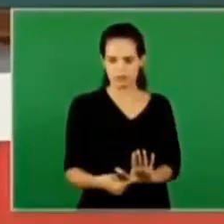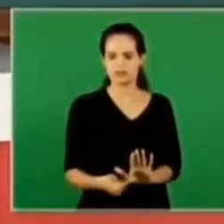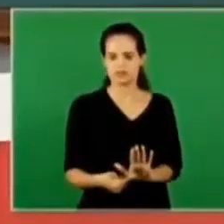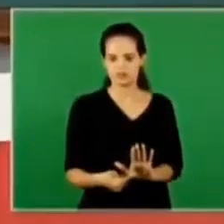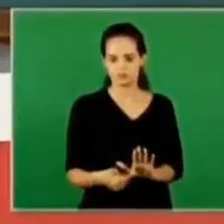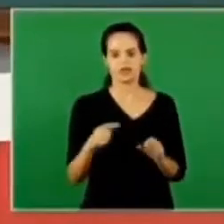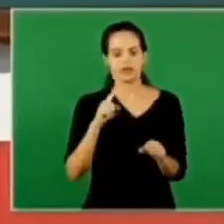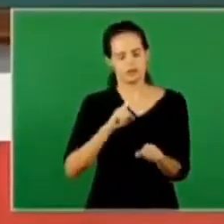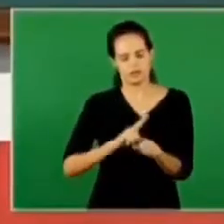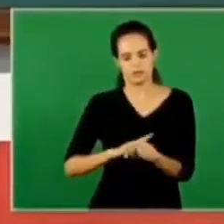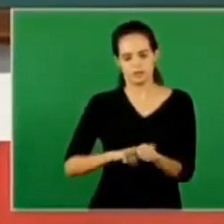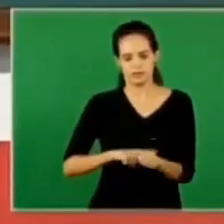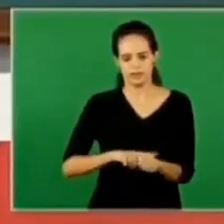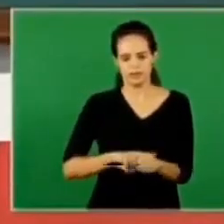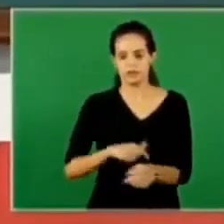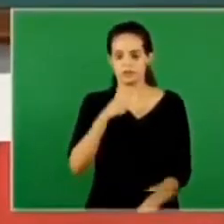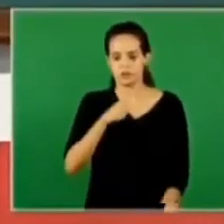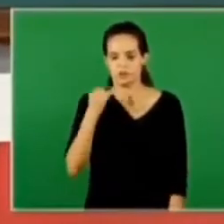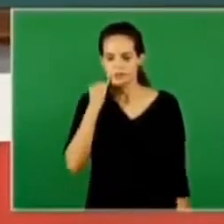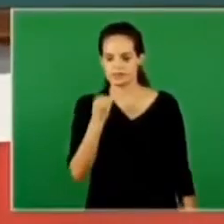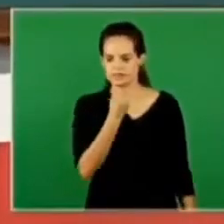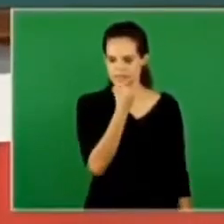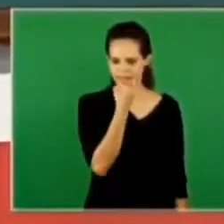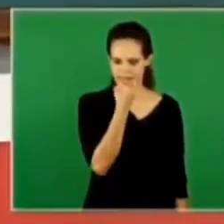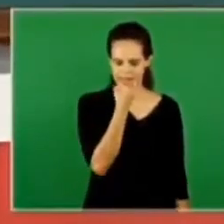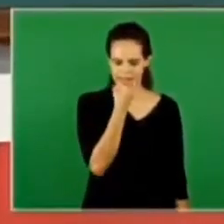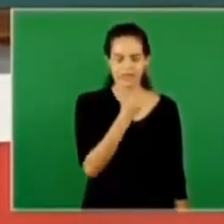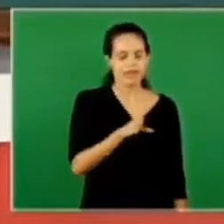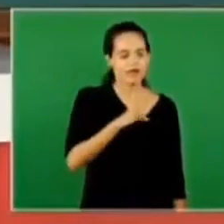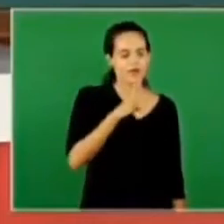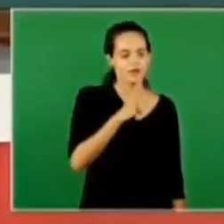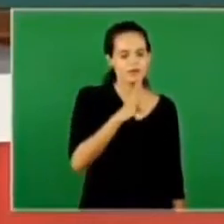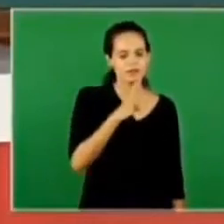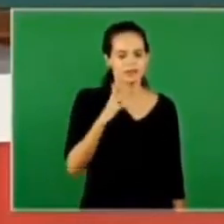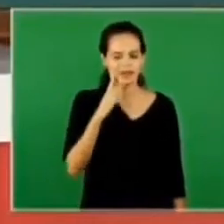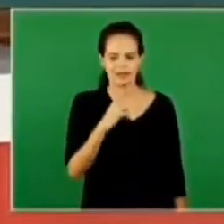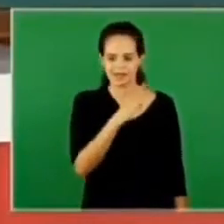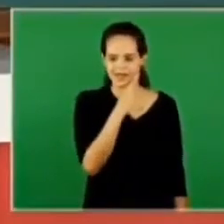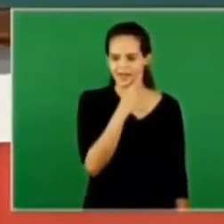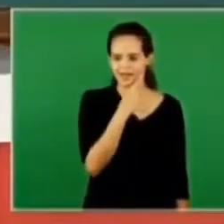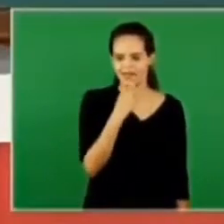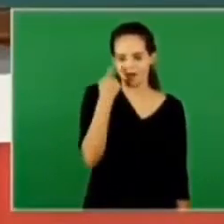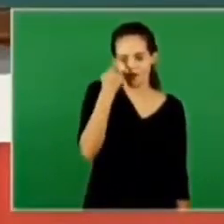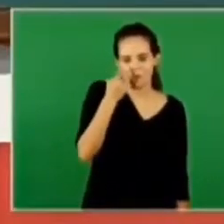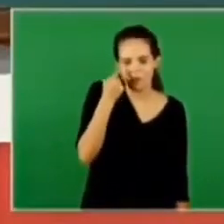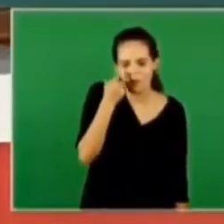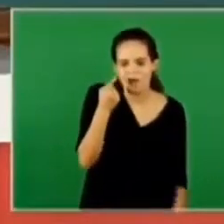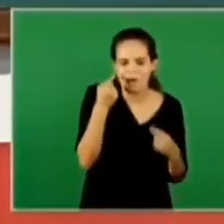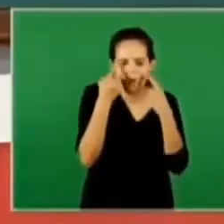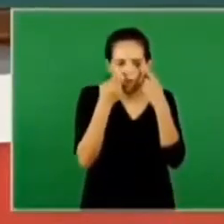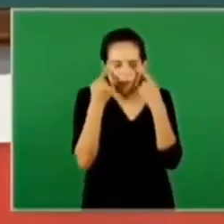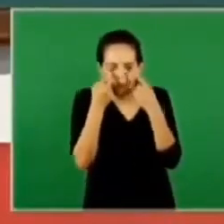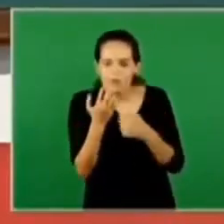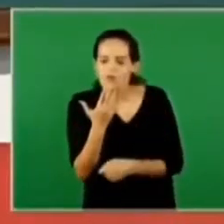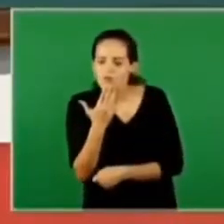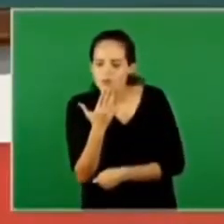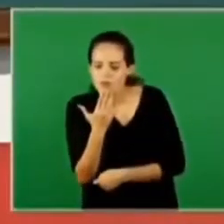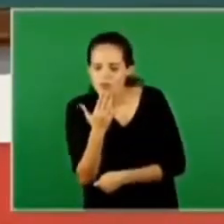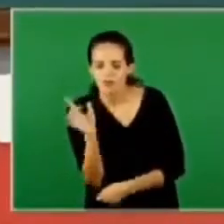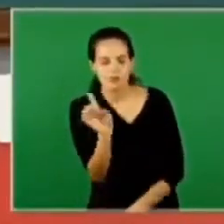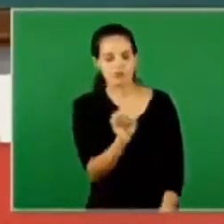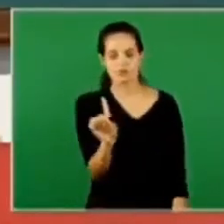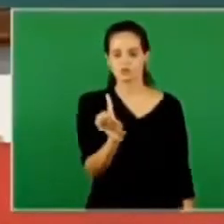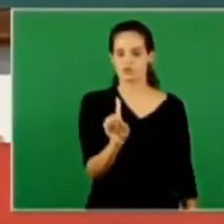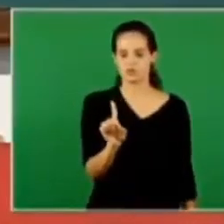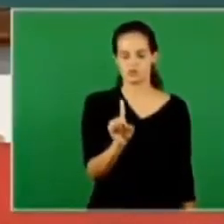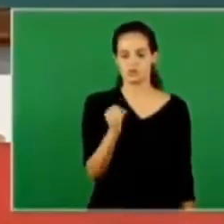how a virtuous woman is when isaac met rebecca it was the first thing that he saw was not her the color of